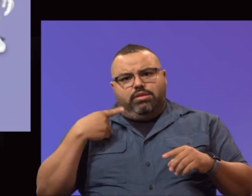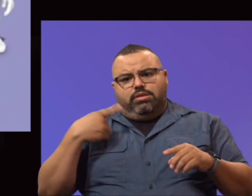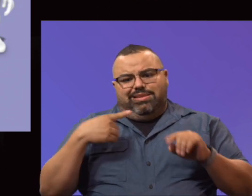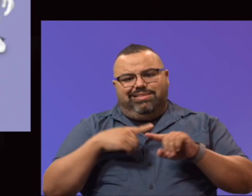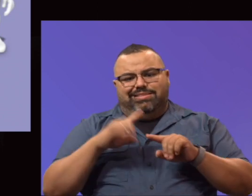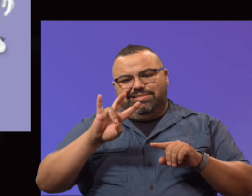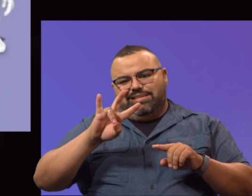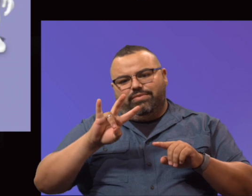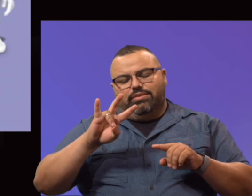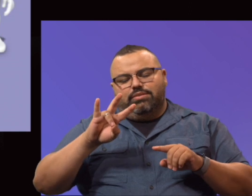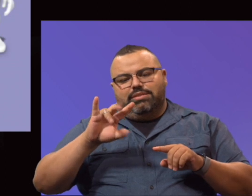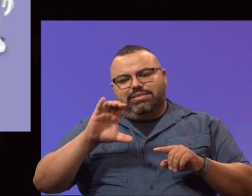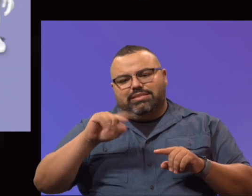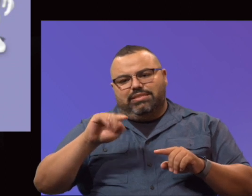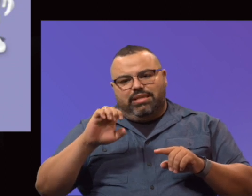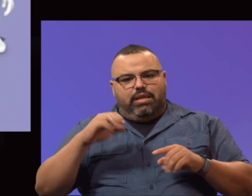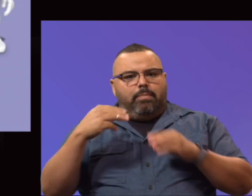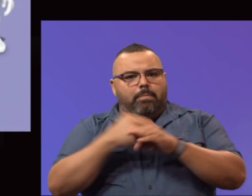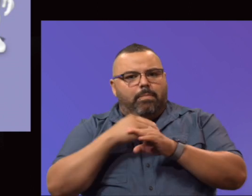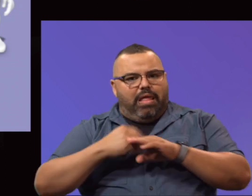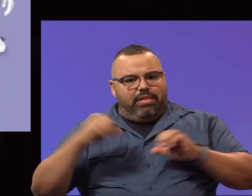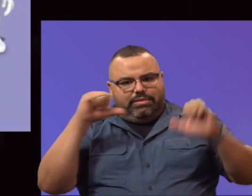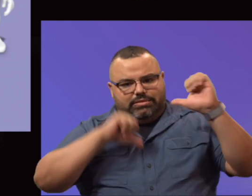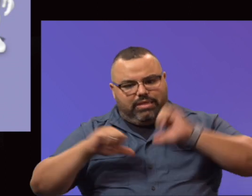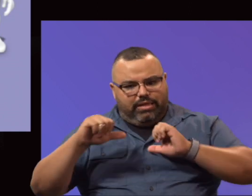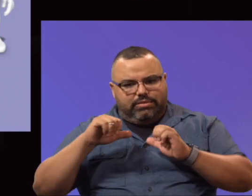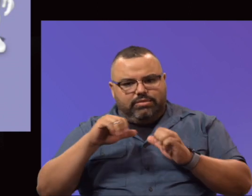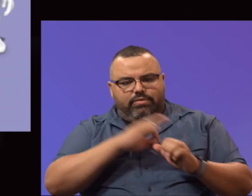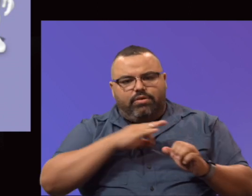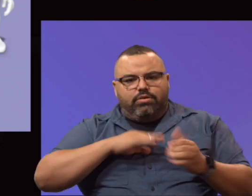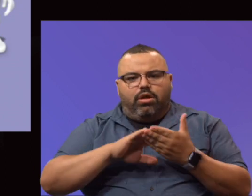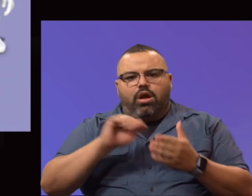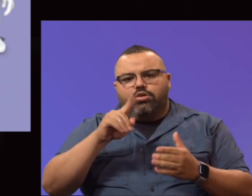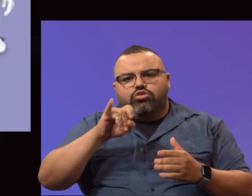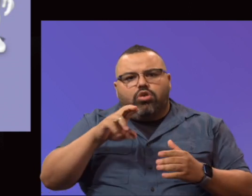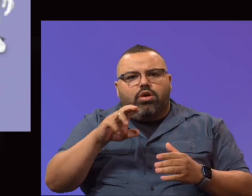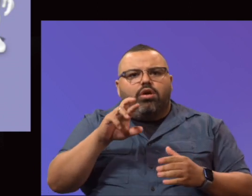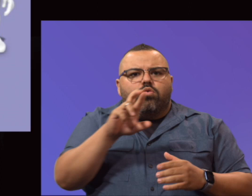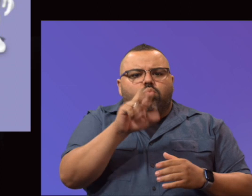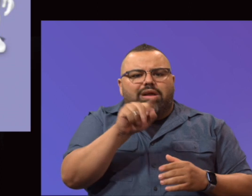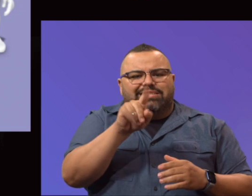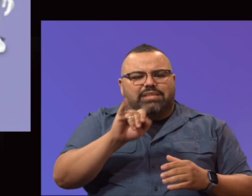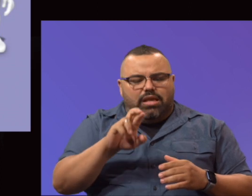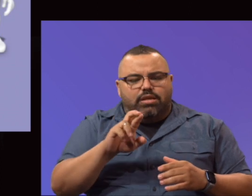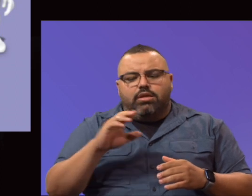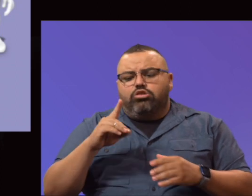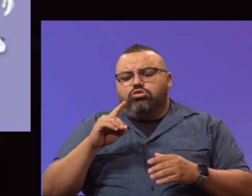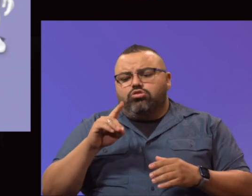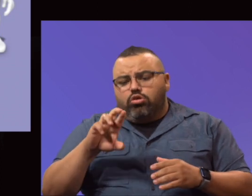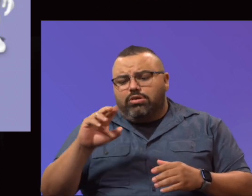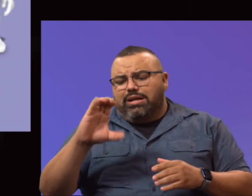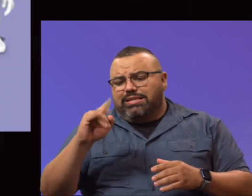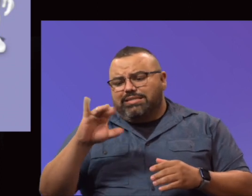different health and CTE, as well as our math and science faculty. So kudos to Dr. Azhar and Dr. Rasai, Dr. Castillo,